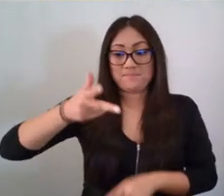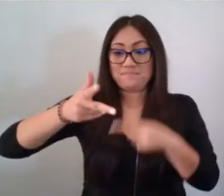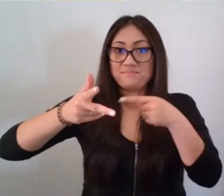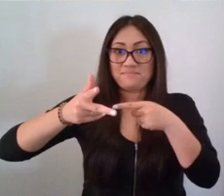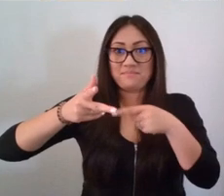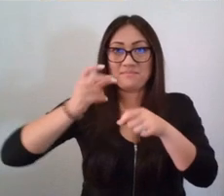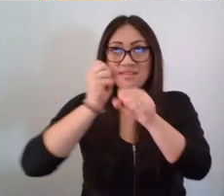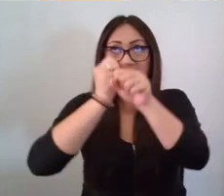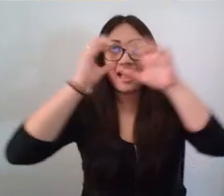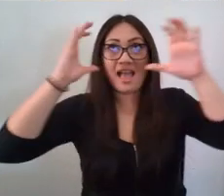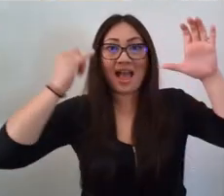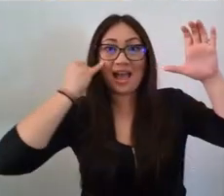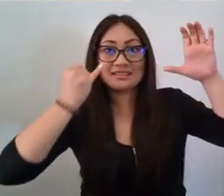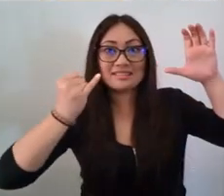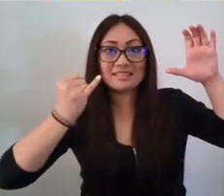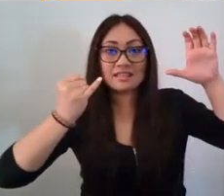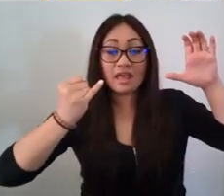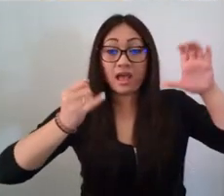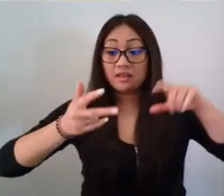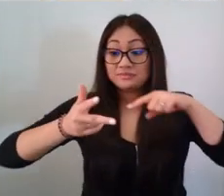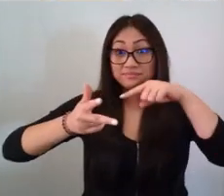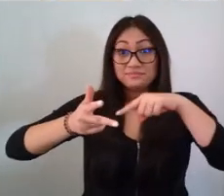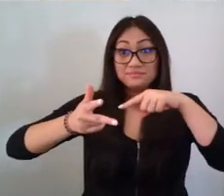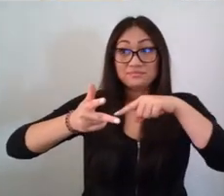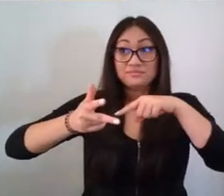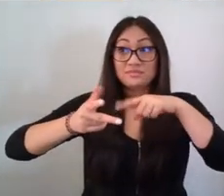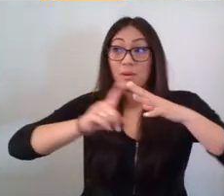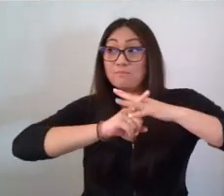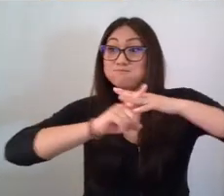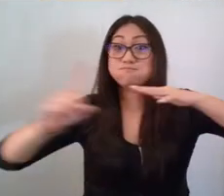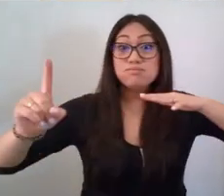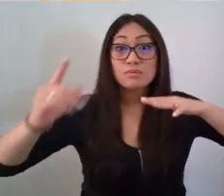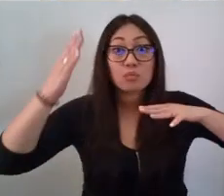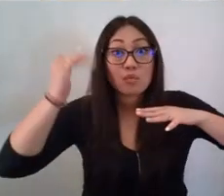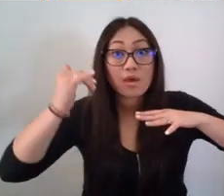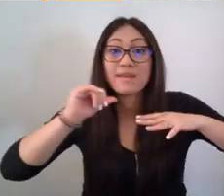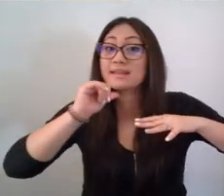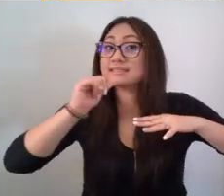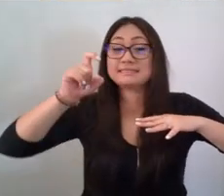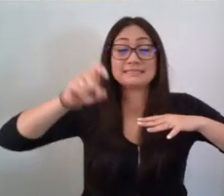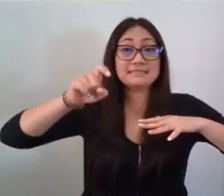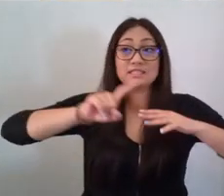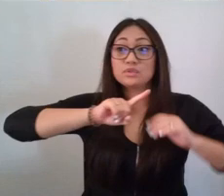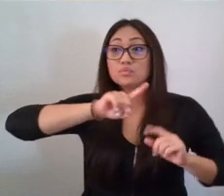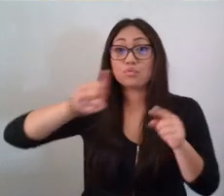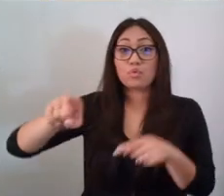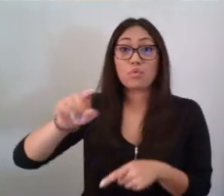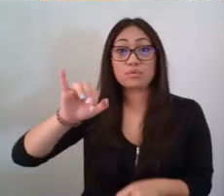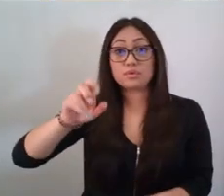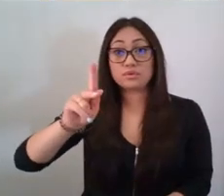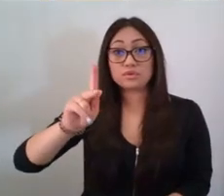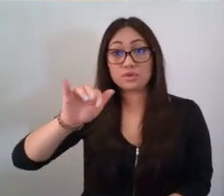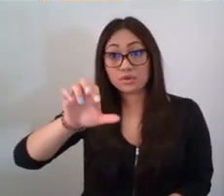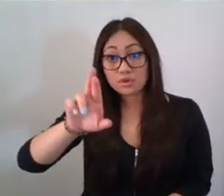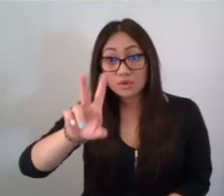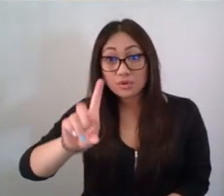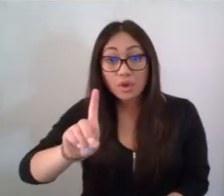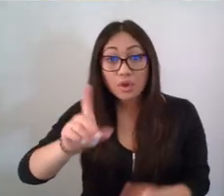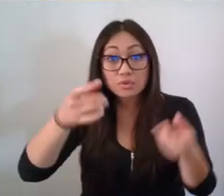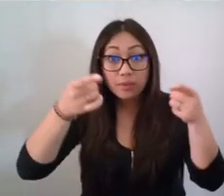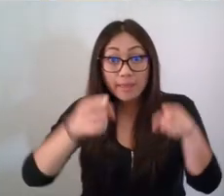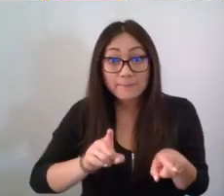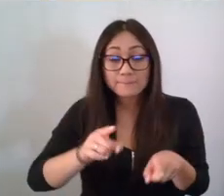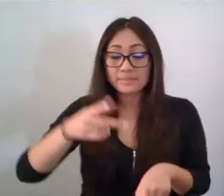He'd run away. That way he wouldn't have to go to the junkyard. So, Bernie eased off his brake and started